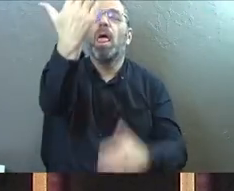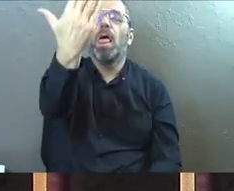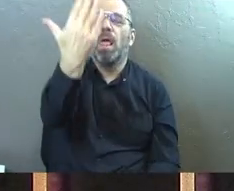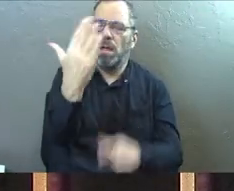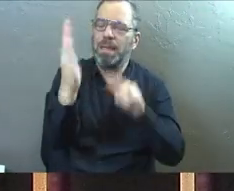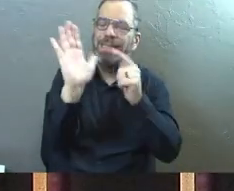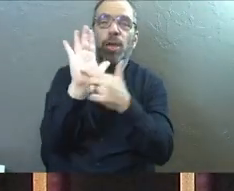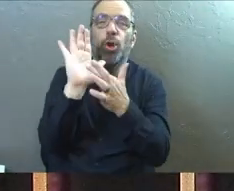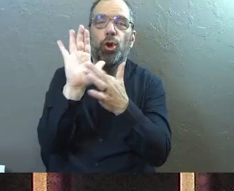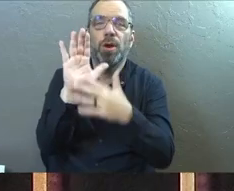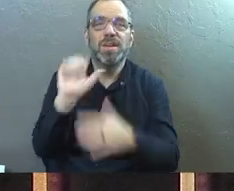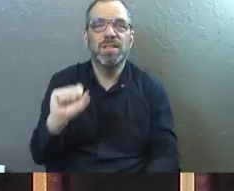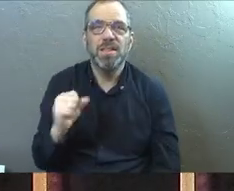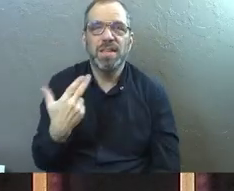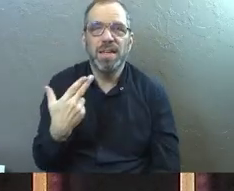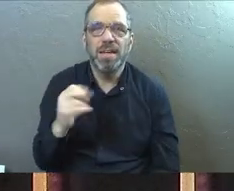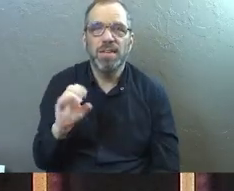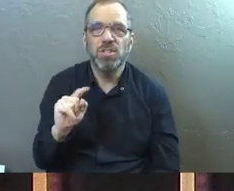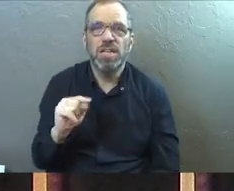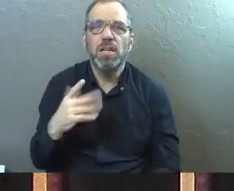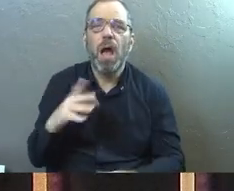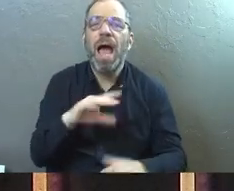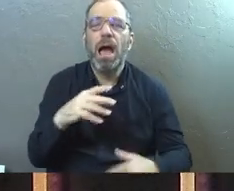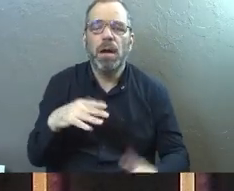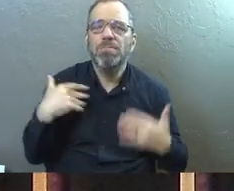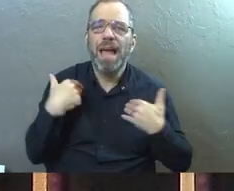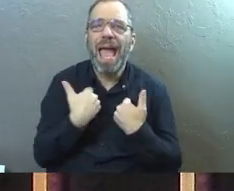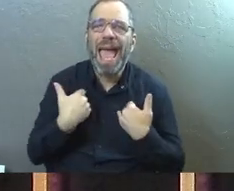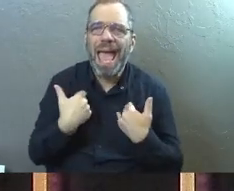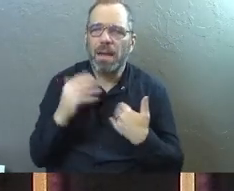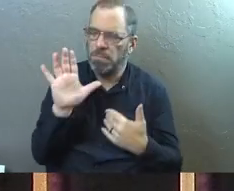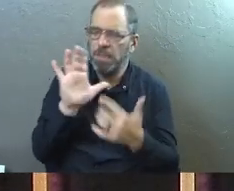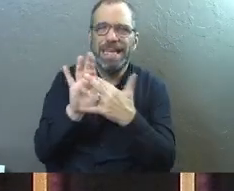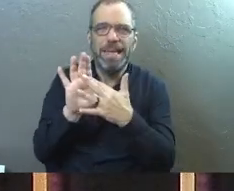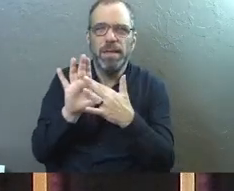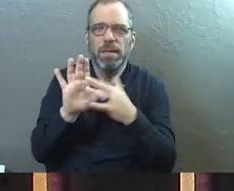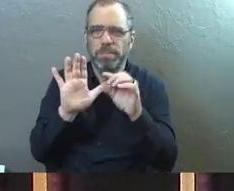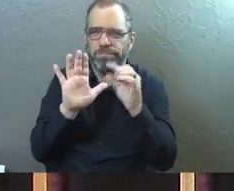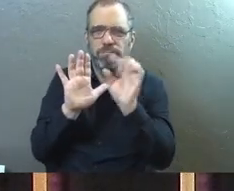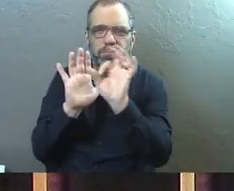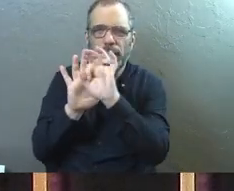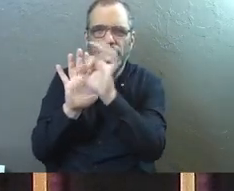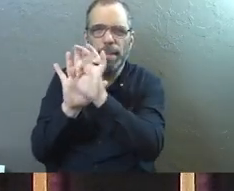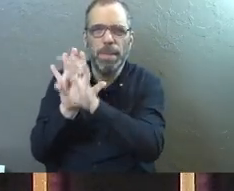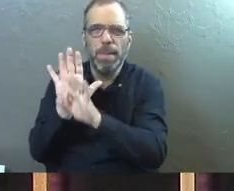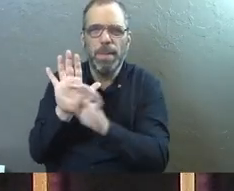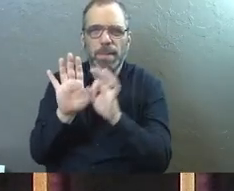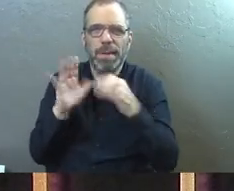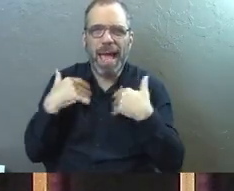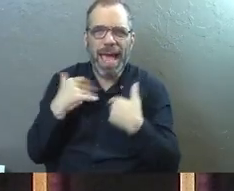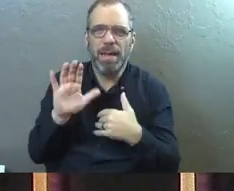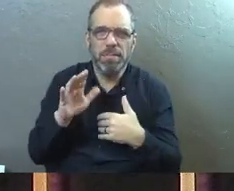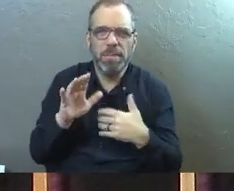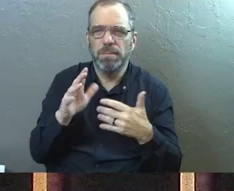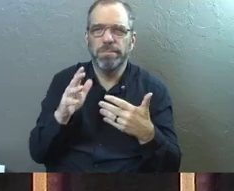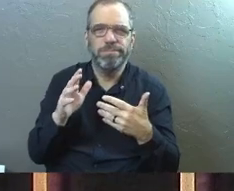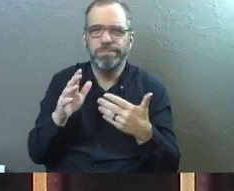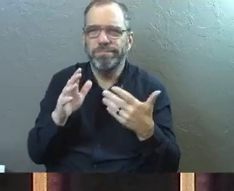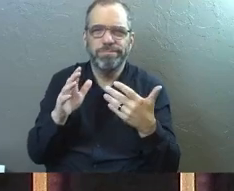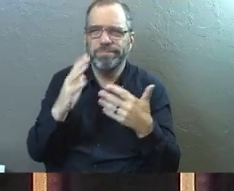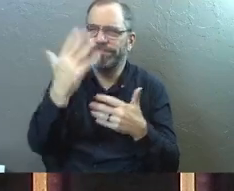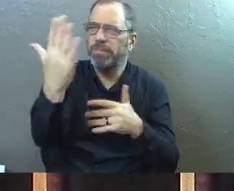and on the sheet are a bunch of animals, a bunch of animals, all kinds of different animals falling